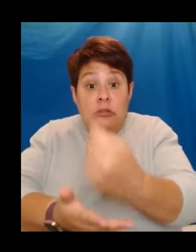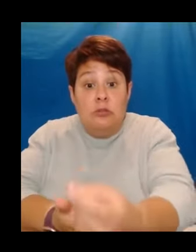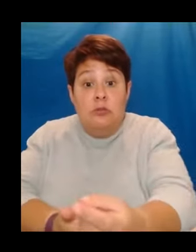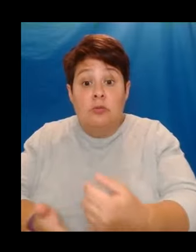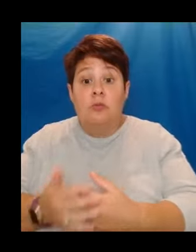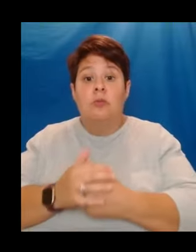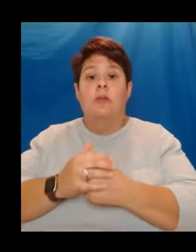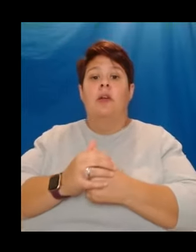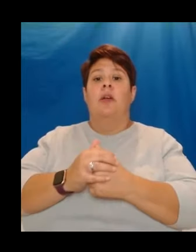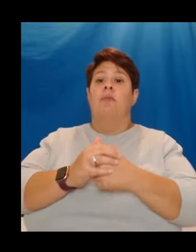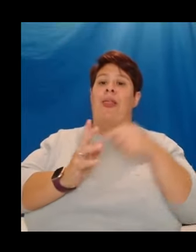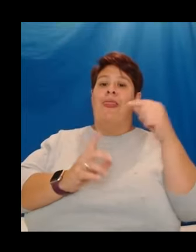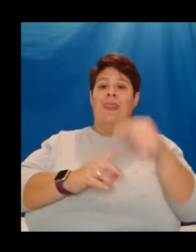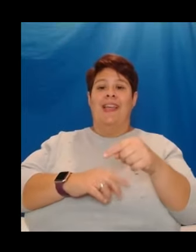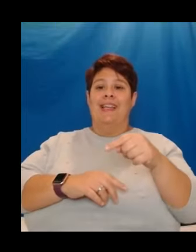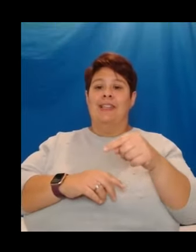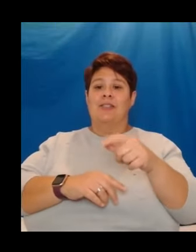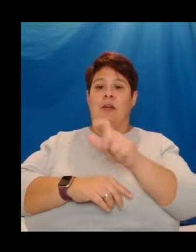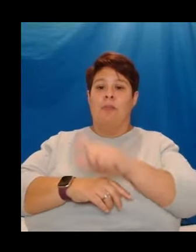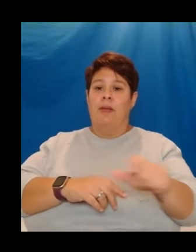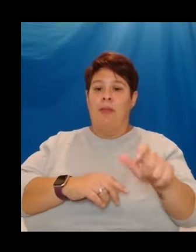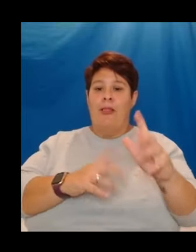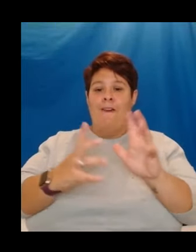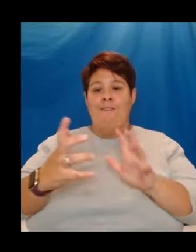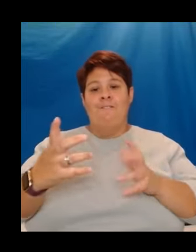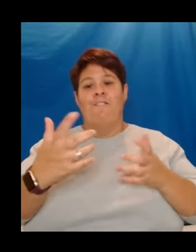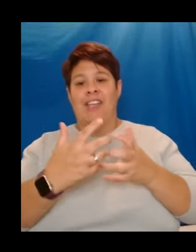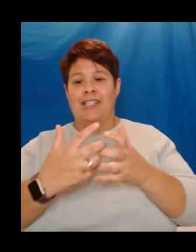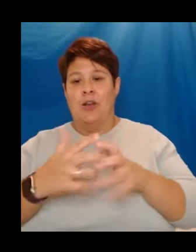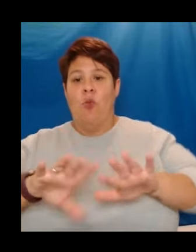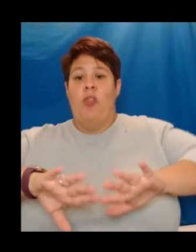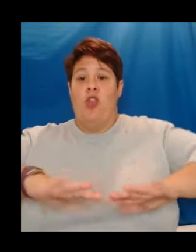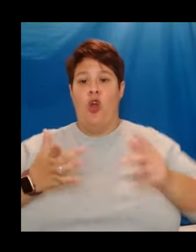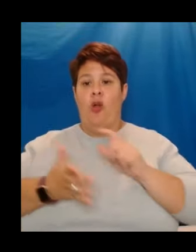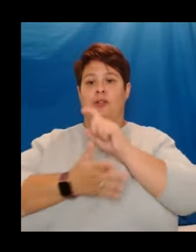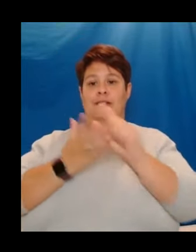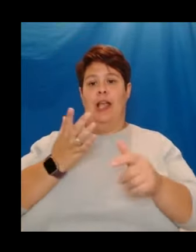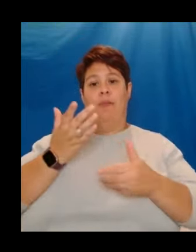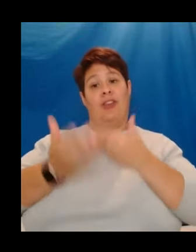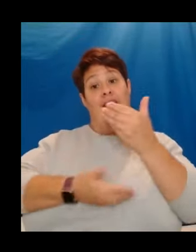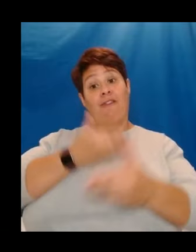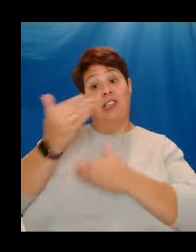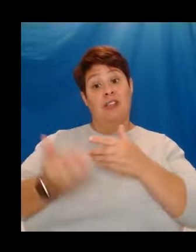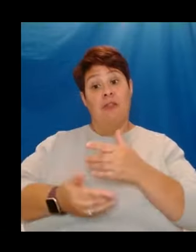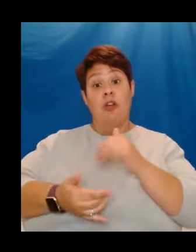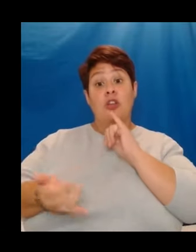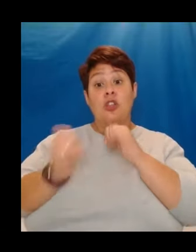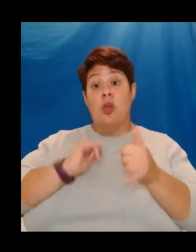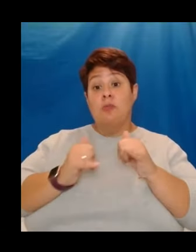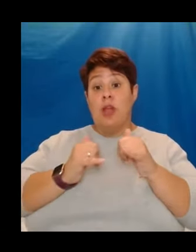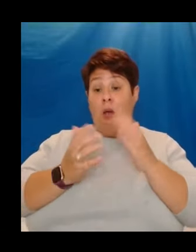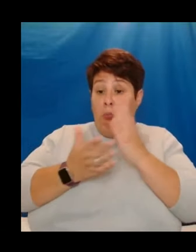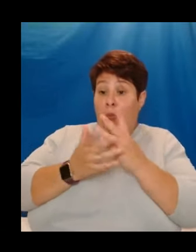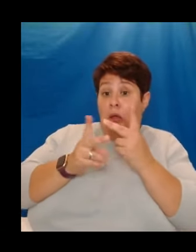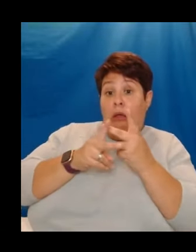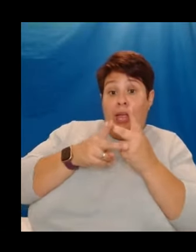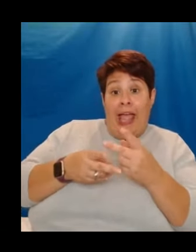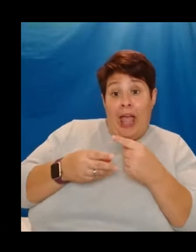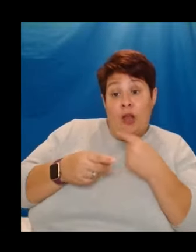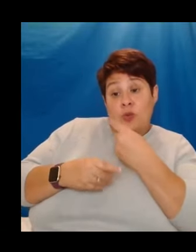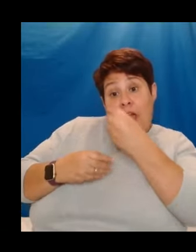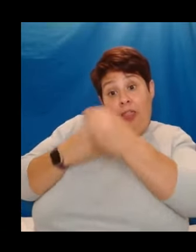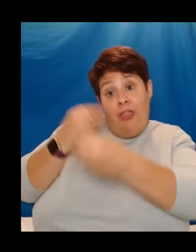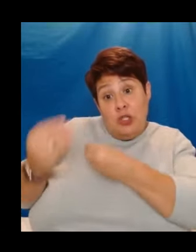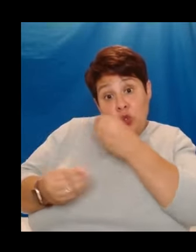But these are disabled people fitting in with non-disabled narratives. Sometimes there's great care taken in telling their stories within it.